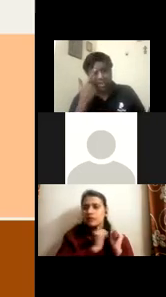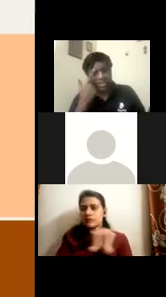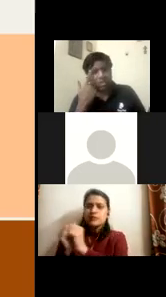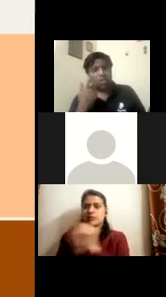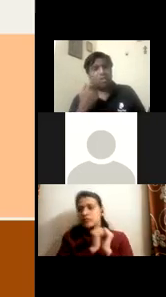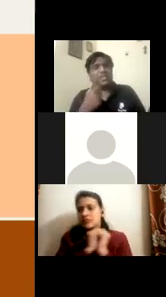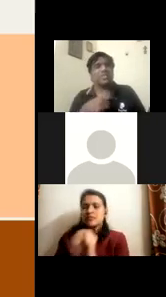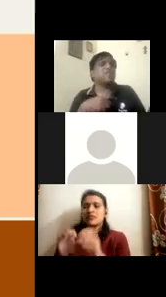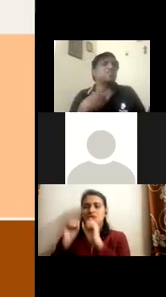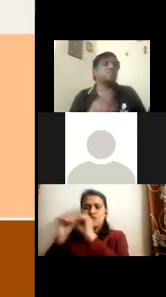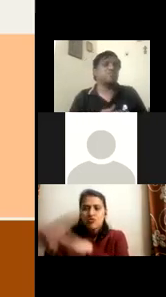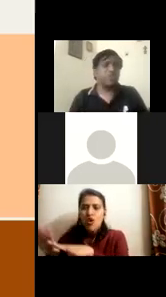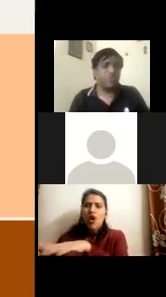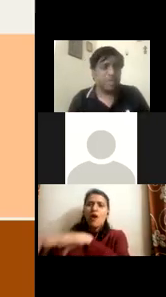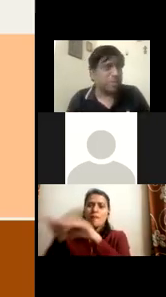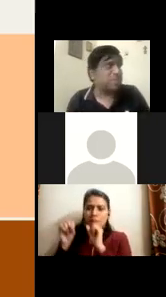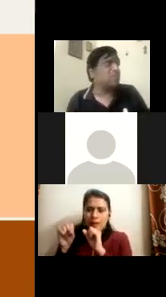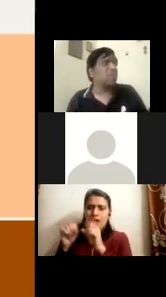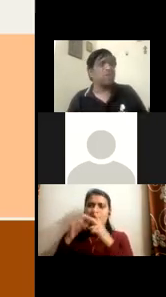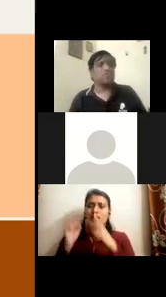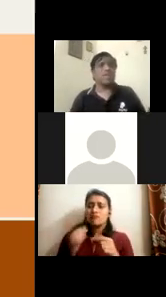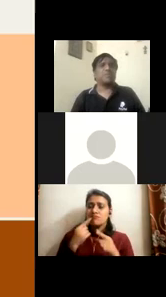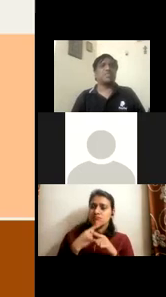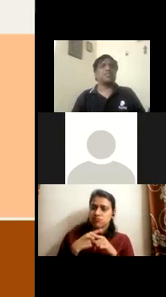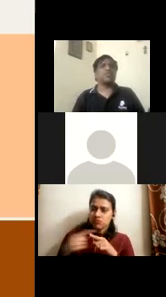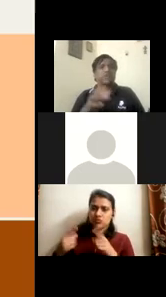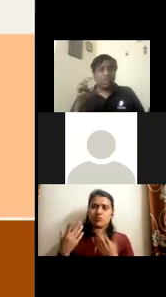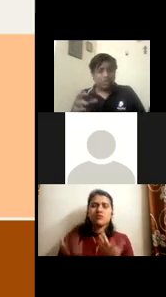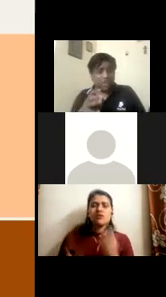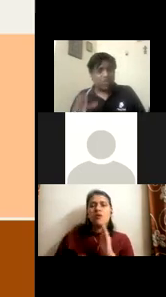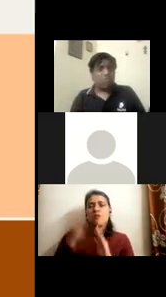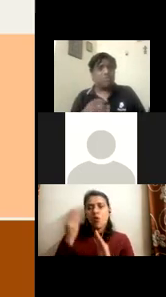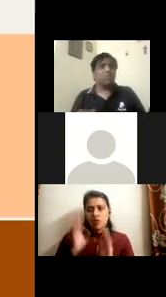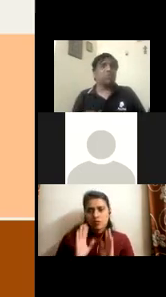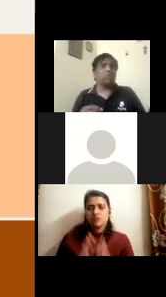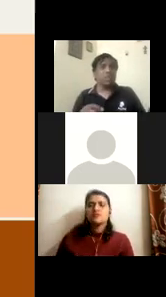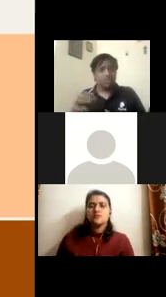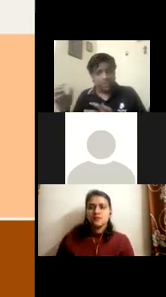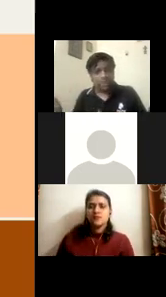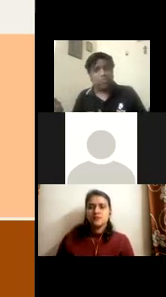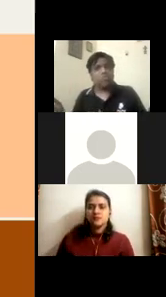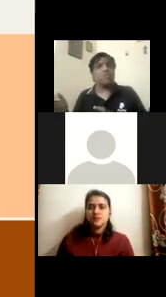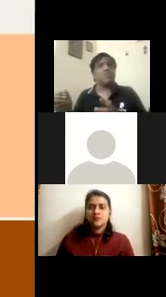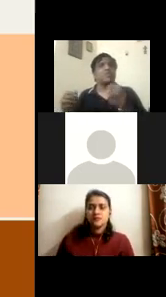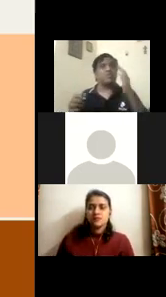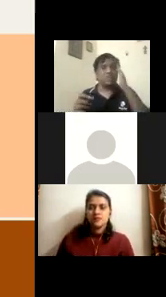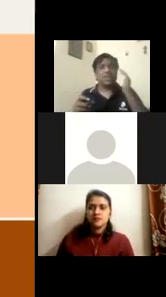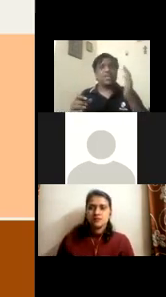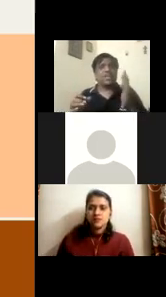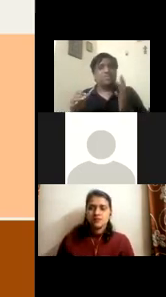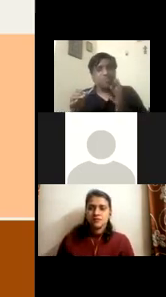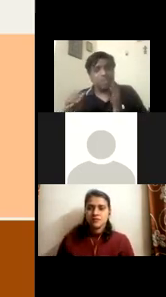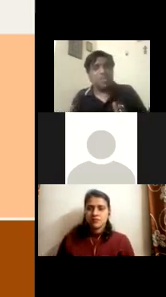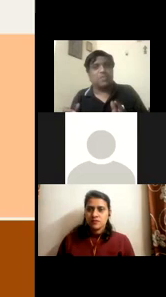was going on, escort, et cetera, proving to be expensive, lack of time, et cetera. So we actually worked with them to, uh,